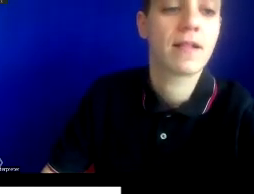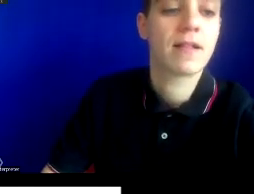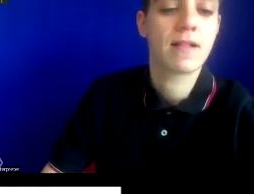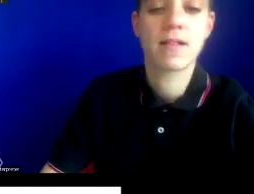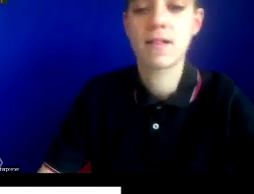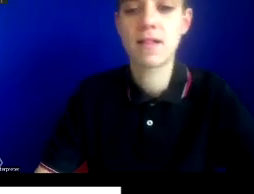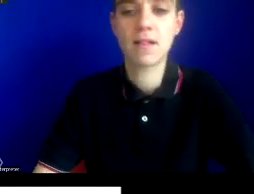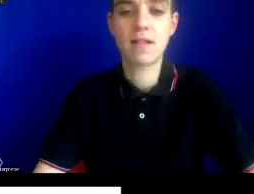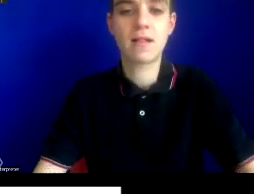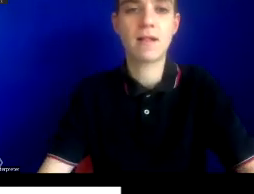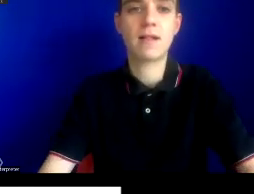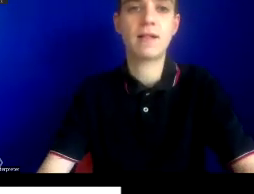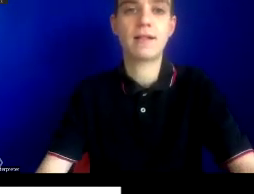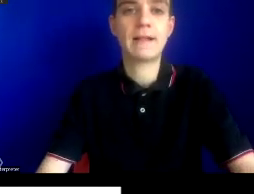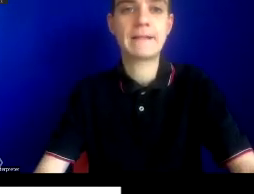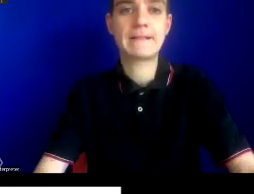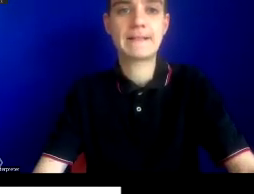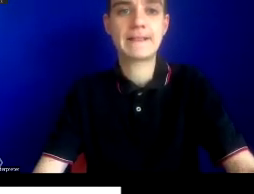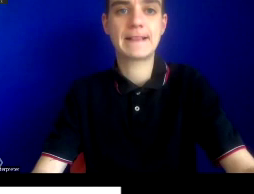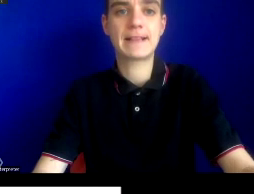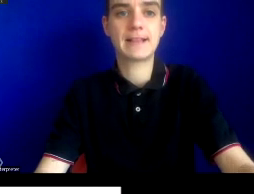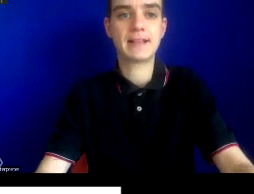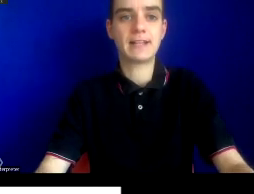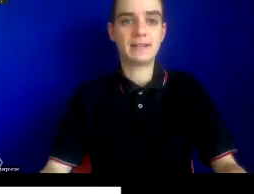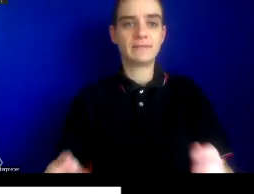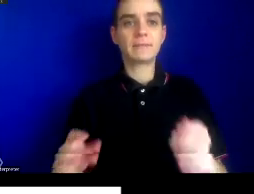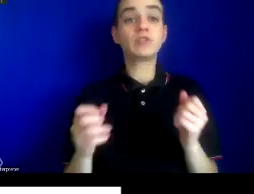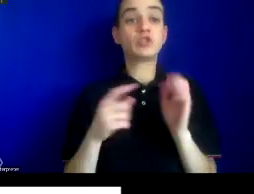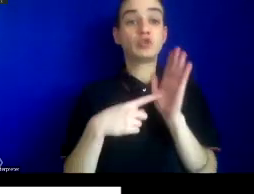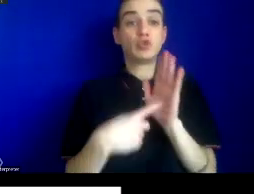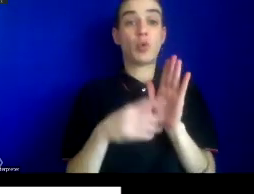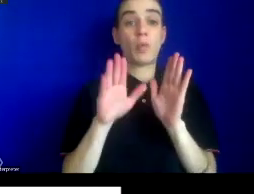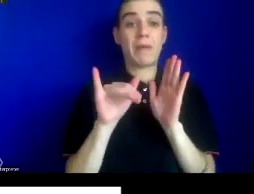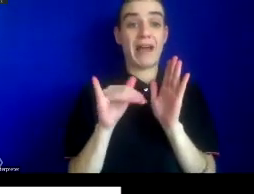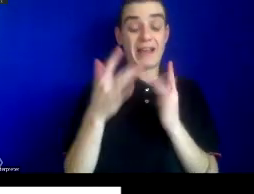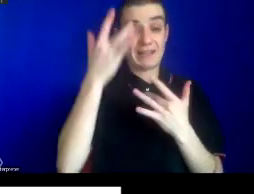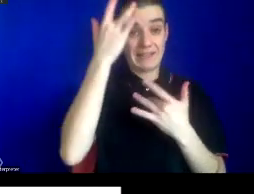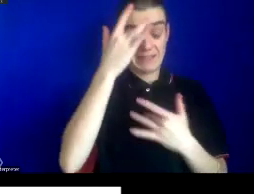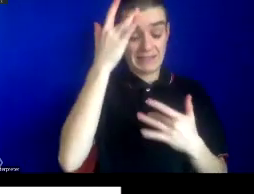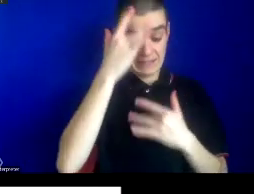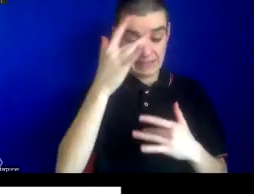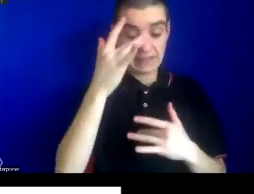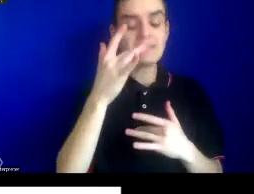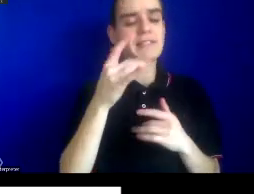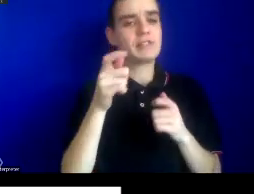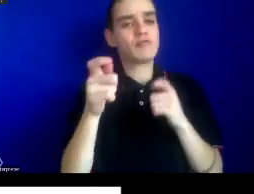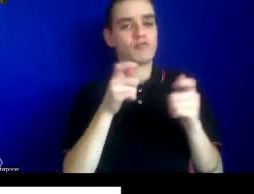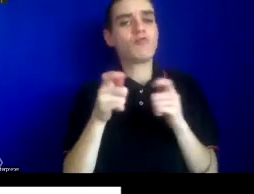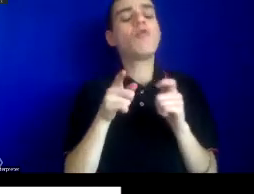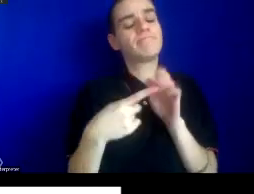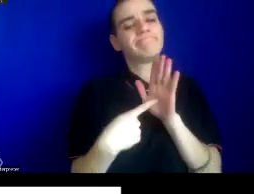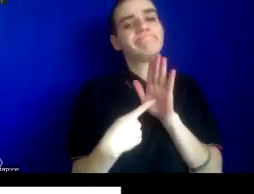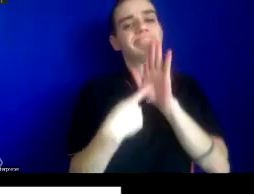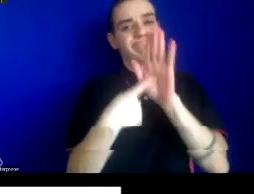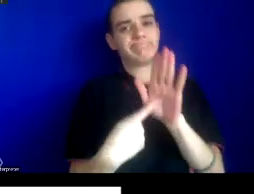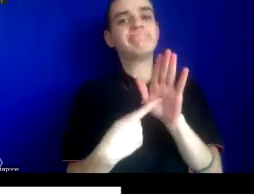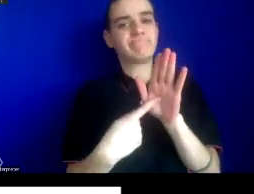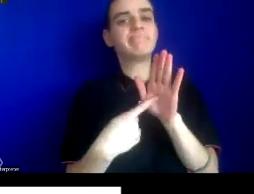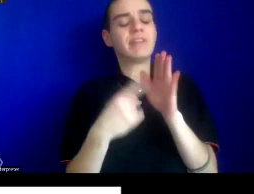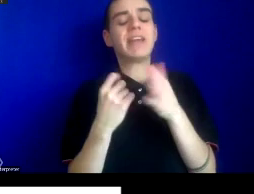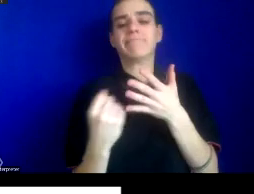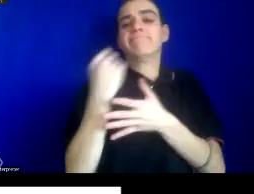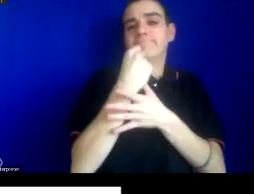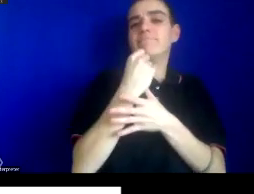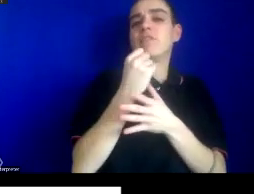disease, and the production of a particular progressive vision of disease control that elevates, uh, the West above others.